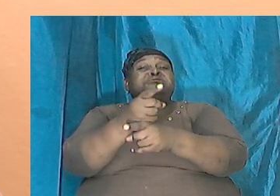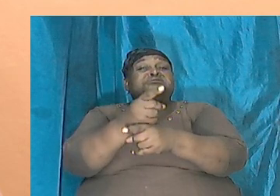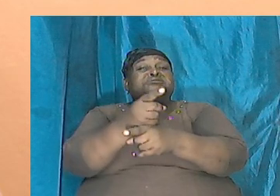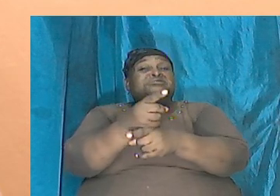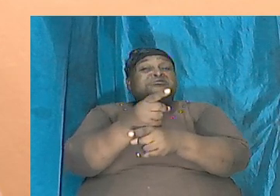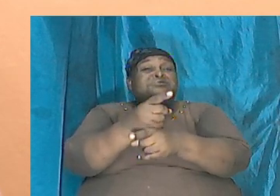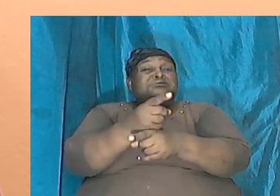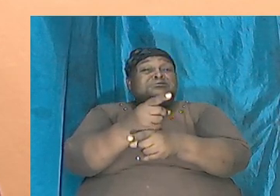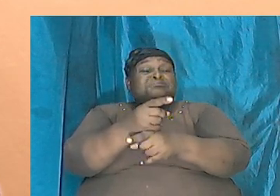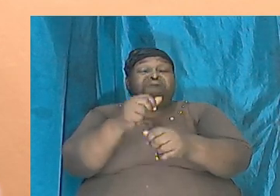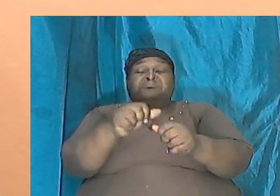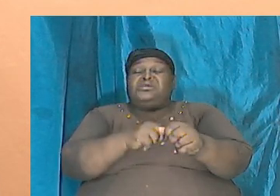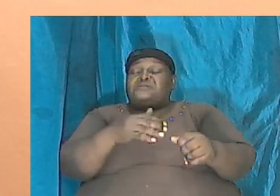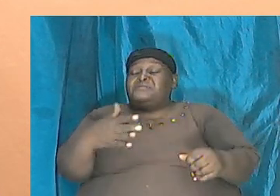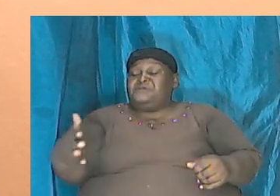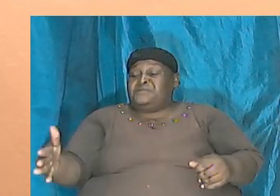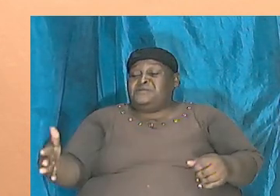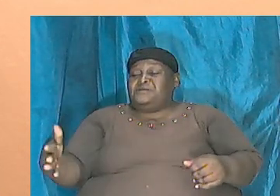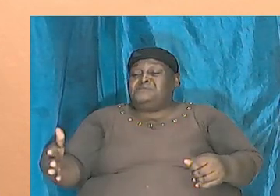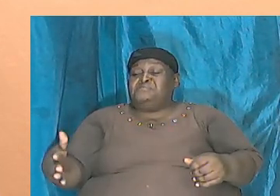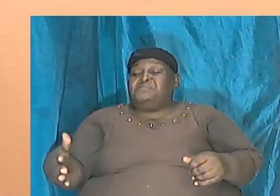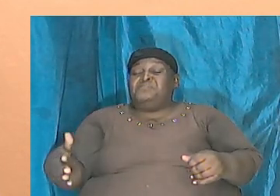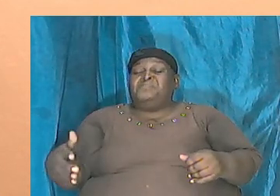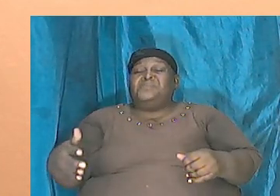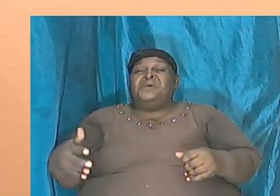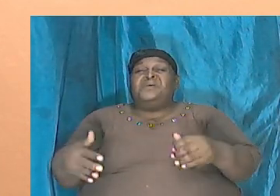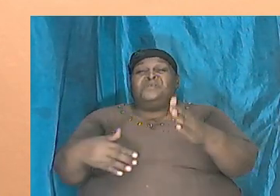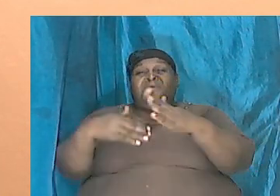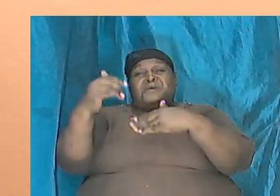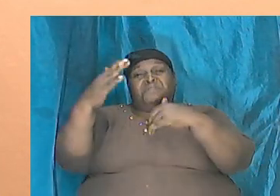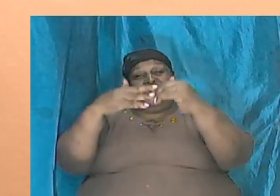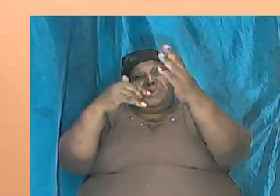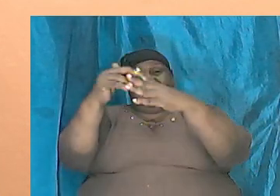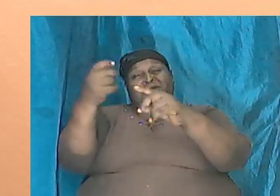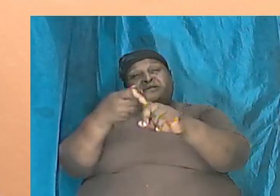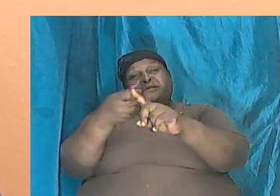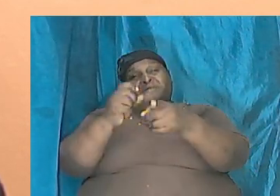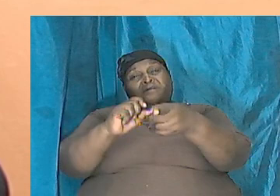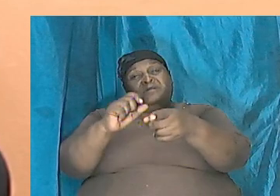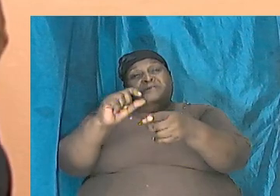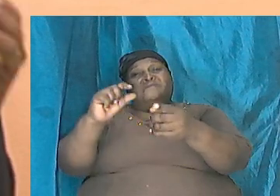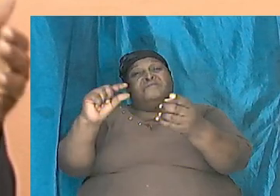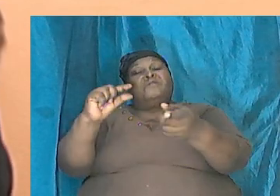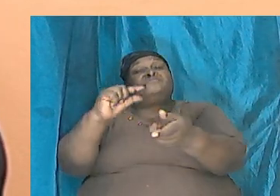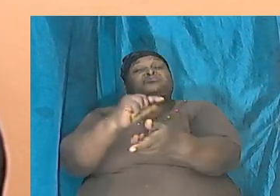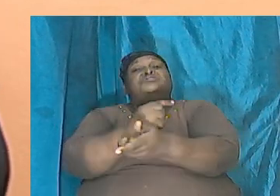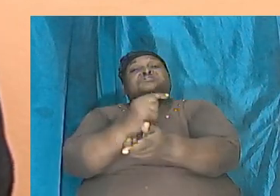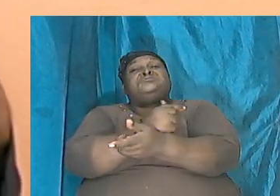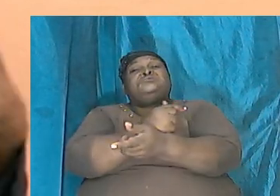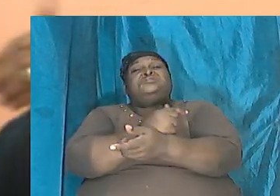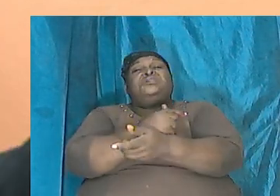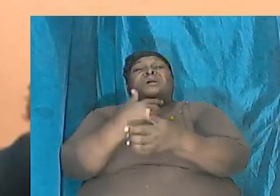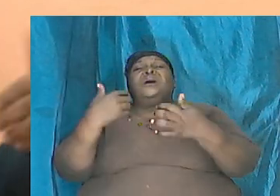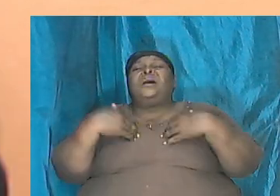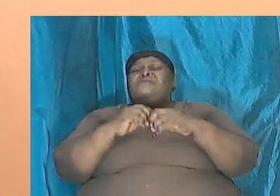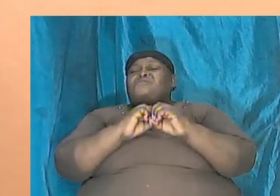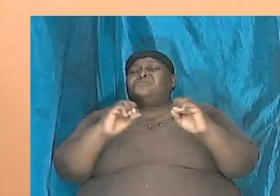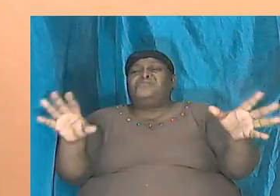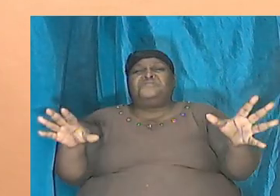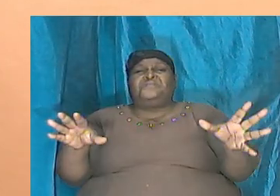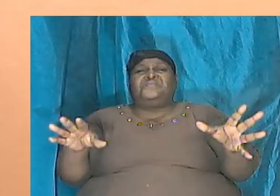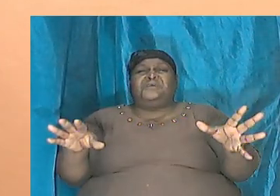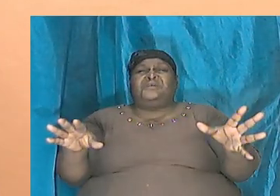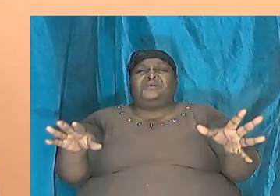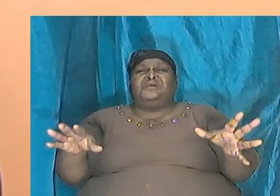then everything else that is built from Genesis would have nothing to stand on. So you